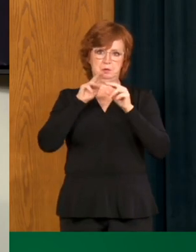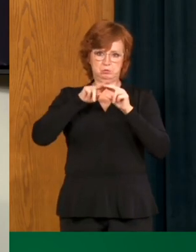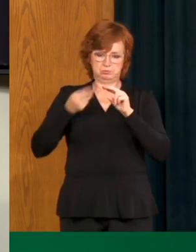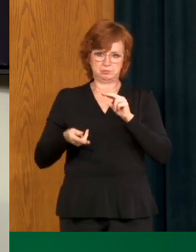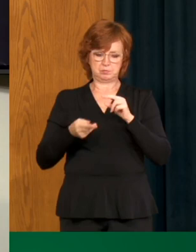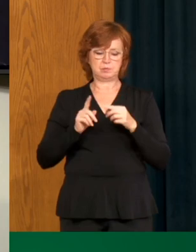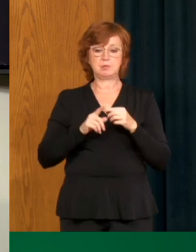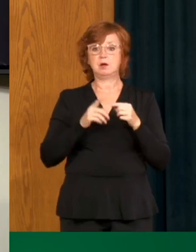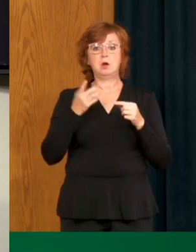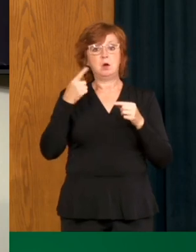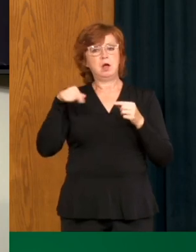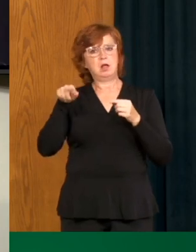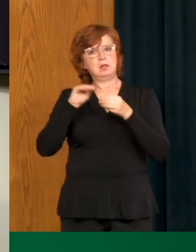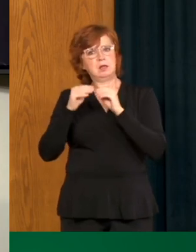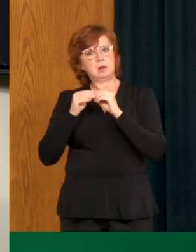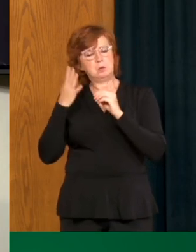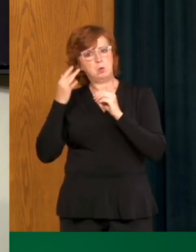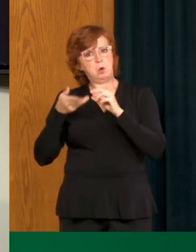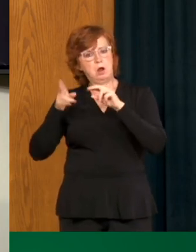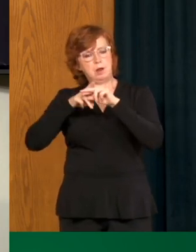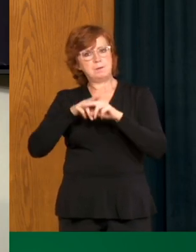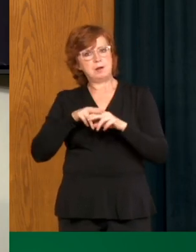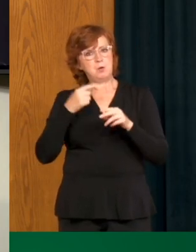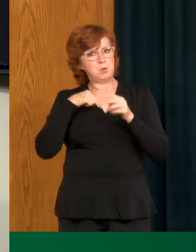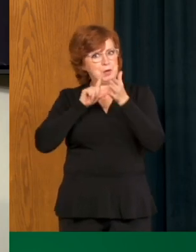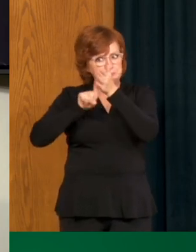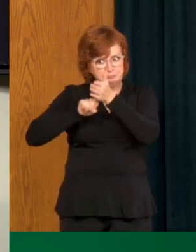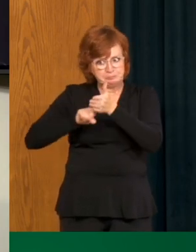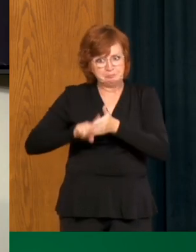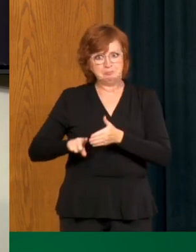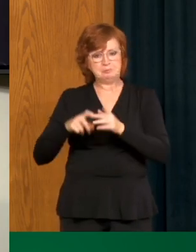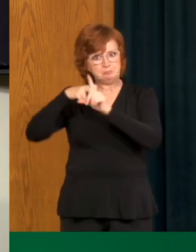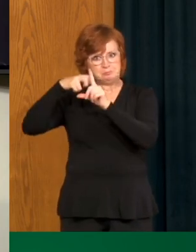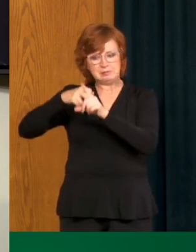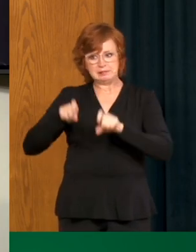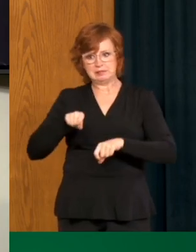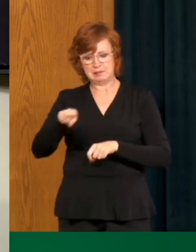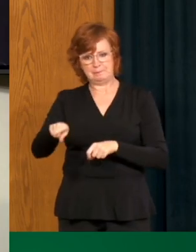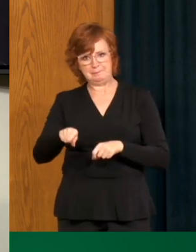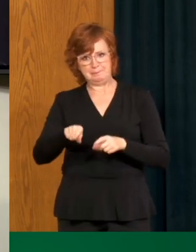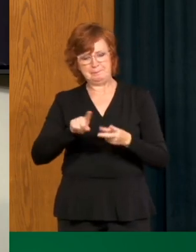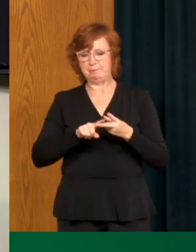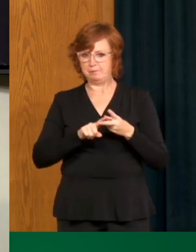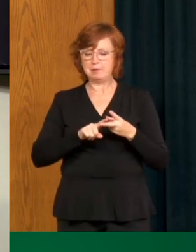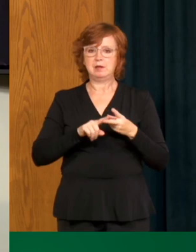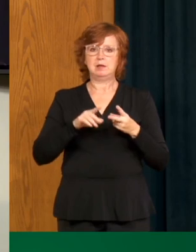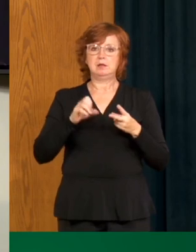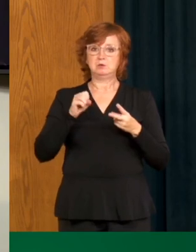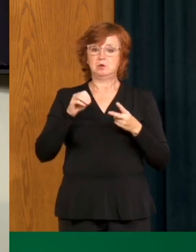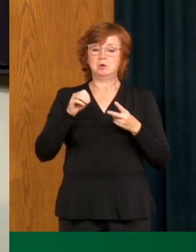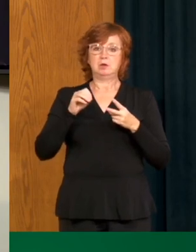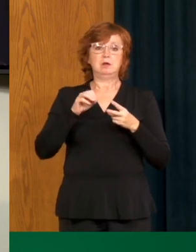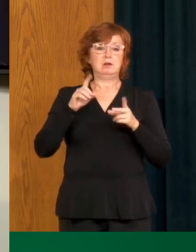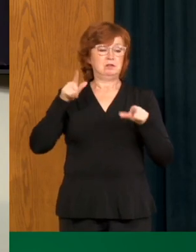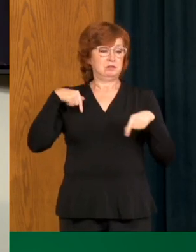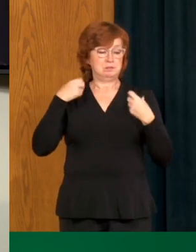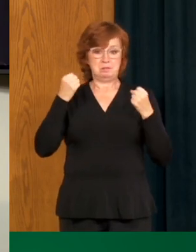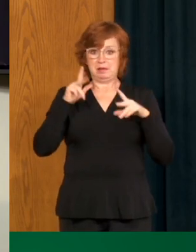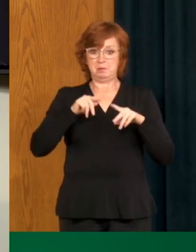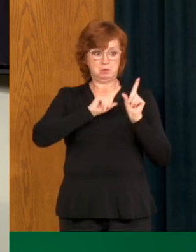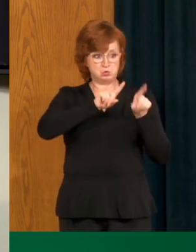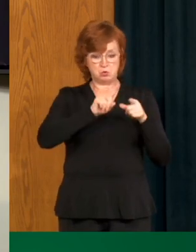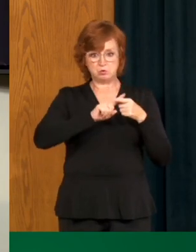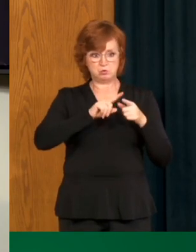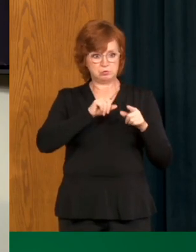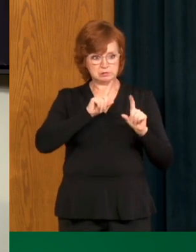testing. And for this, I would like to again, like the premier said, thank residents both off and off on colonies for